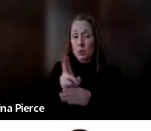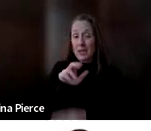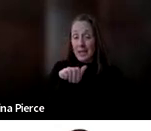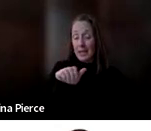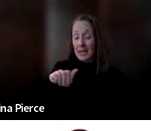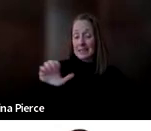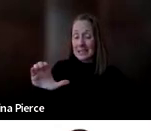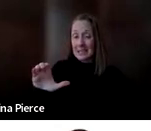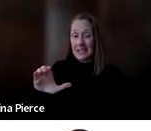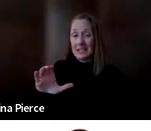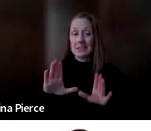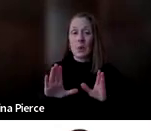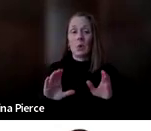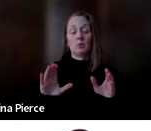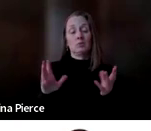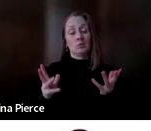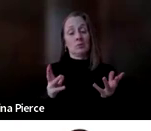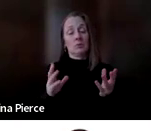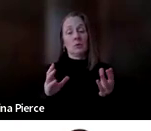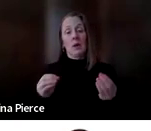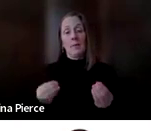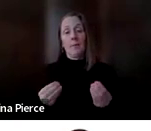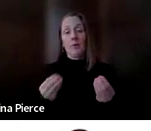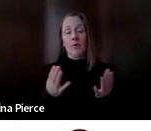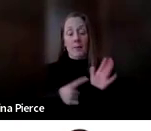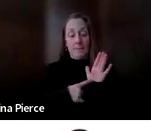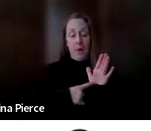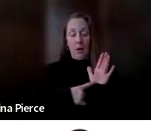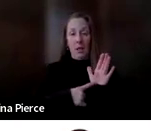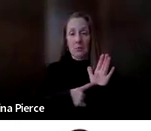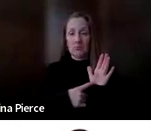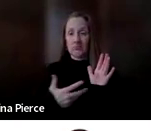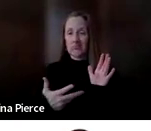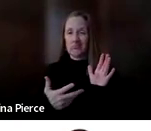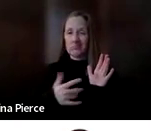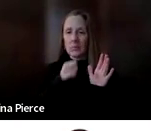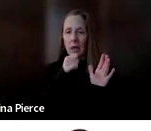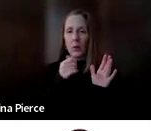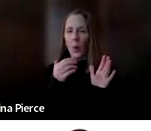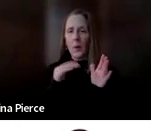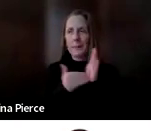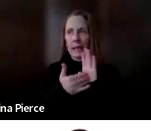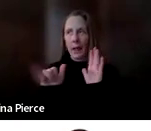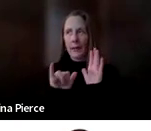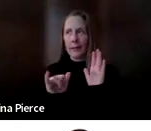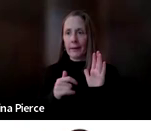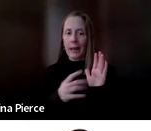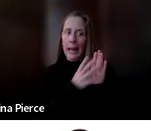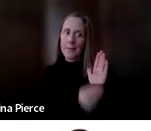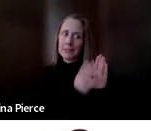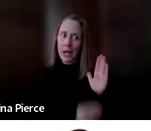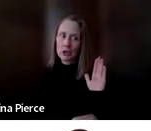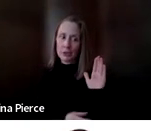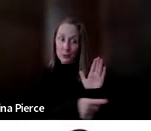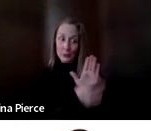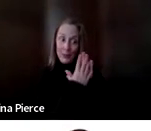is key. Now, when I say modeling, I don't mean modeling as an imitation. Like, I do this and you do the same thing.